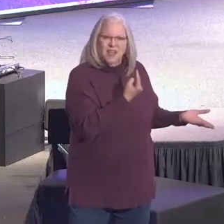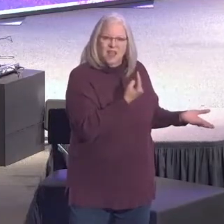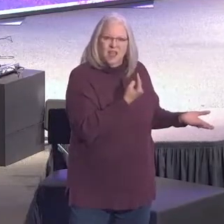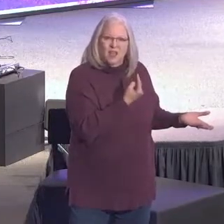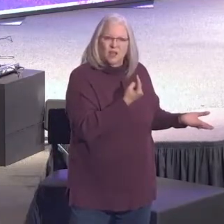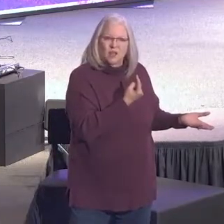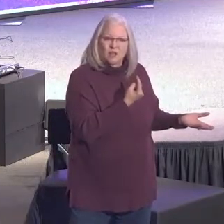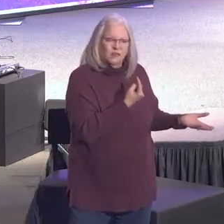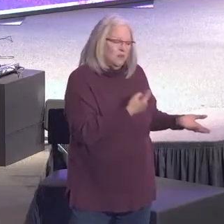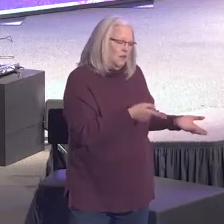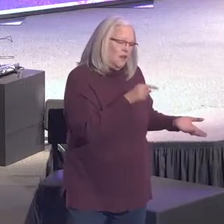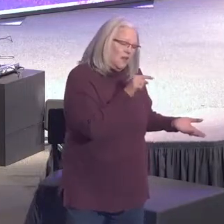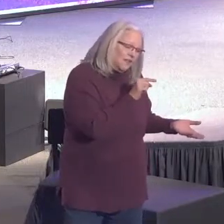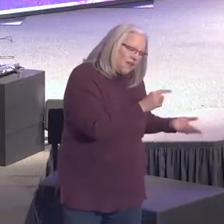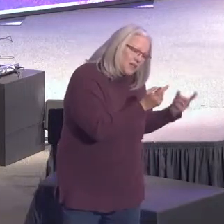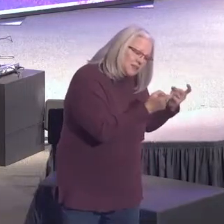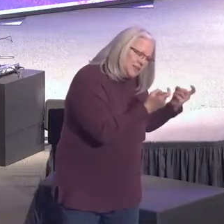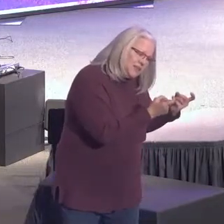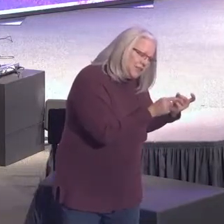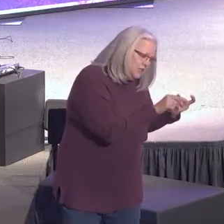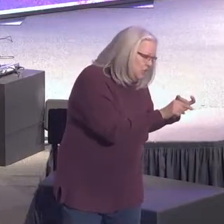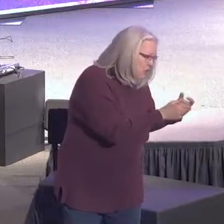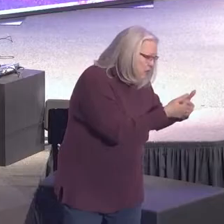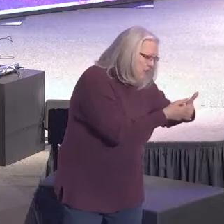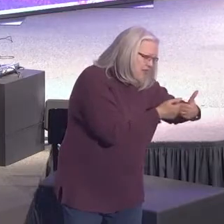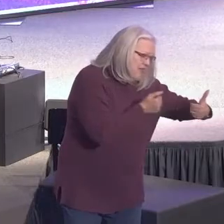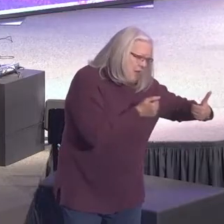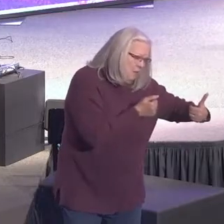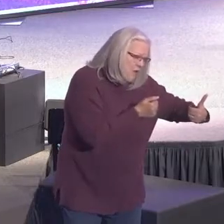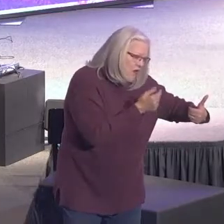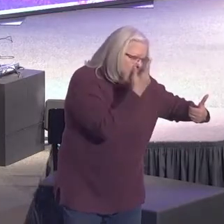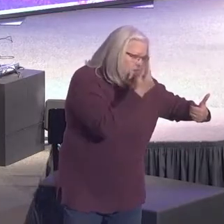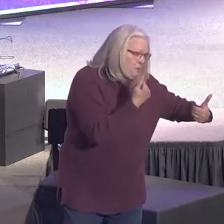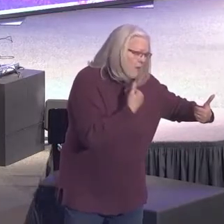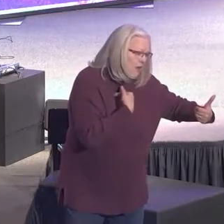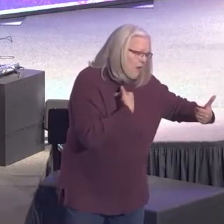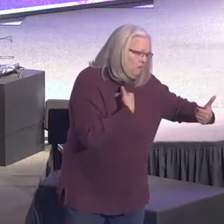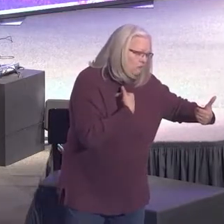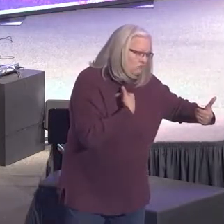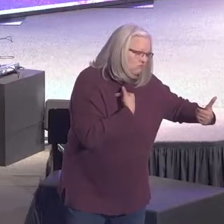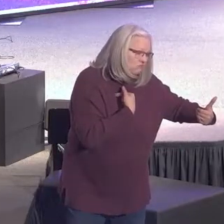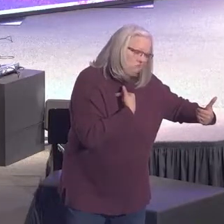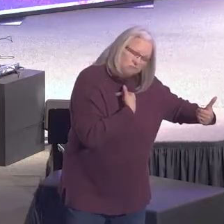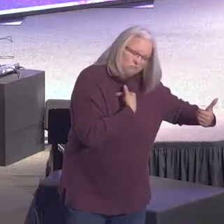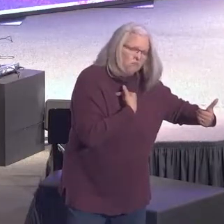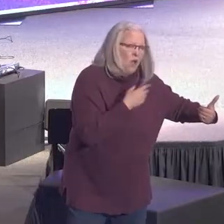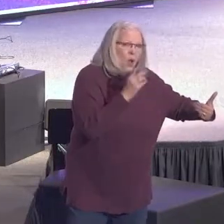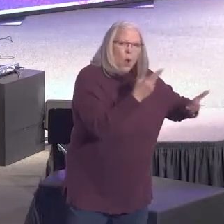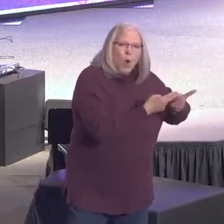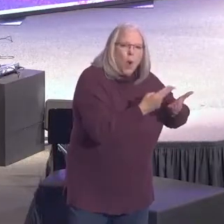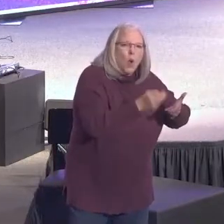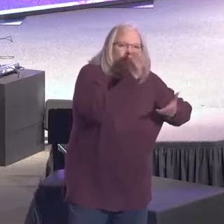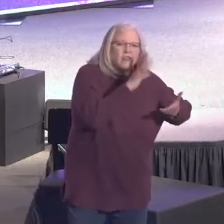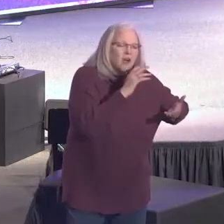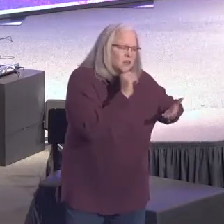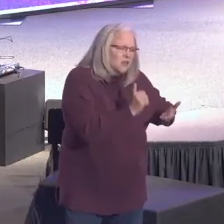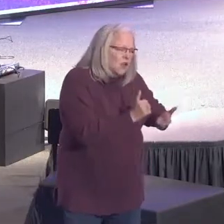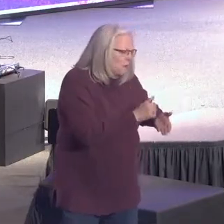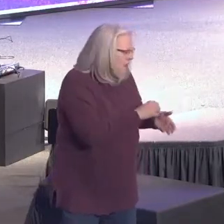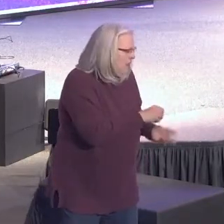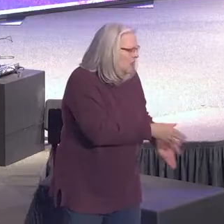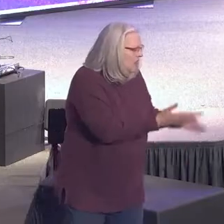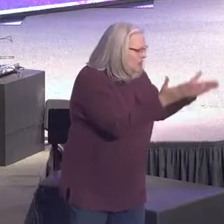the wage of that sin is for you to be separated from me for all of eternity. A holy God cannot be in the presence of a sinful man.